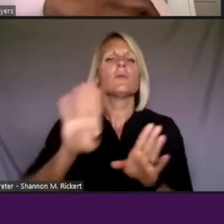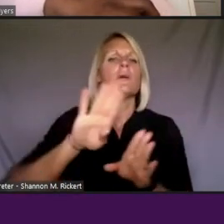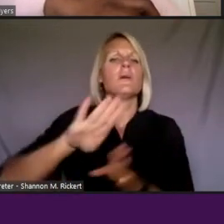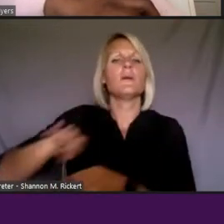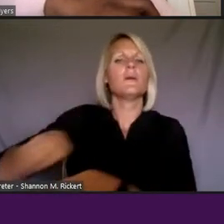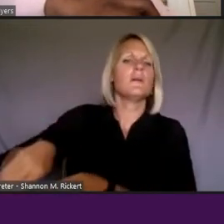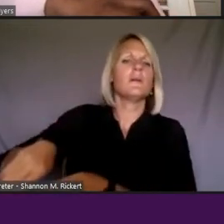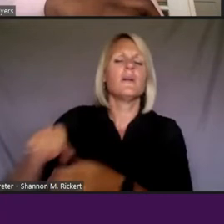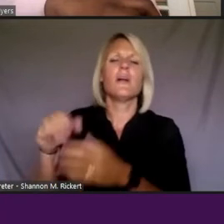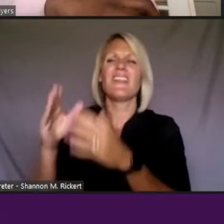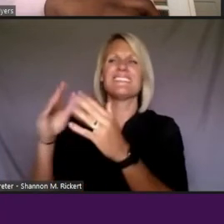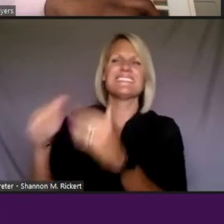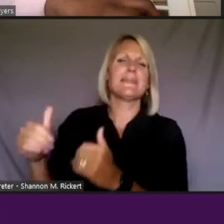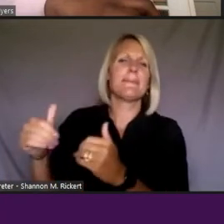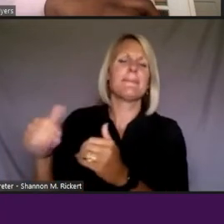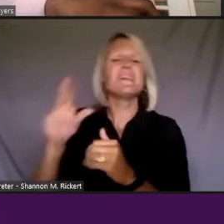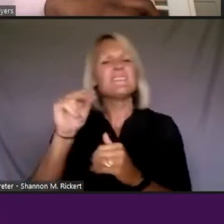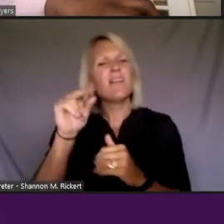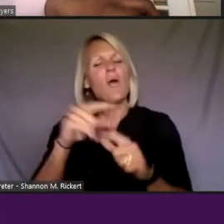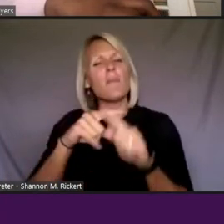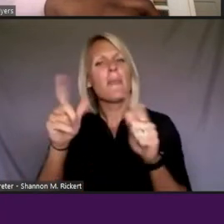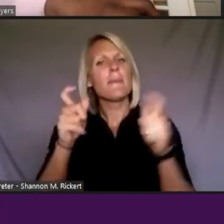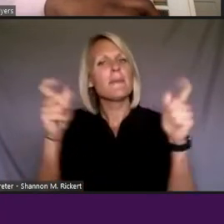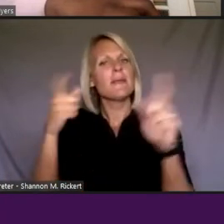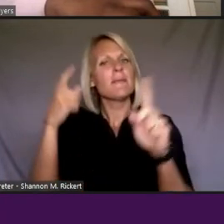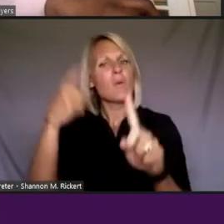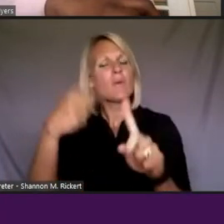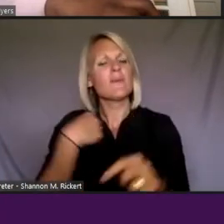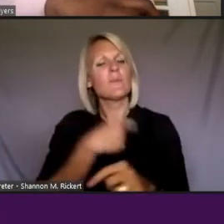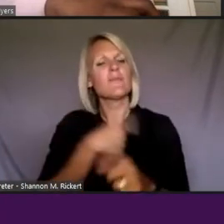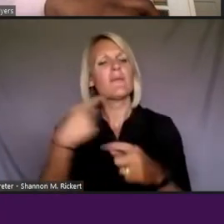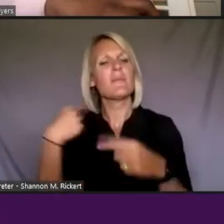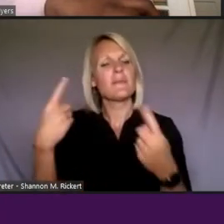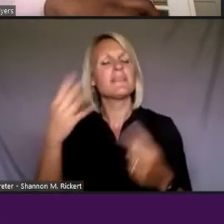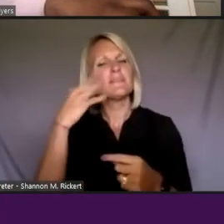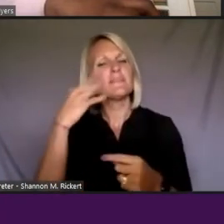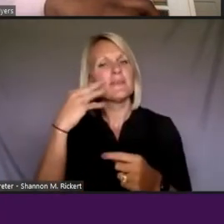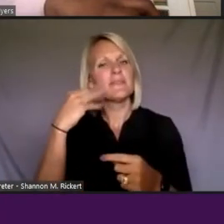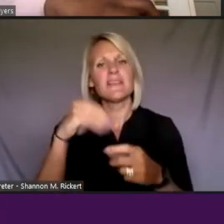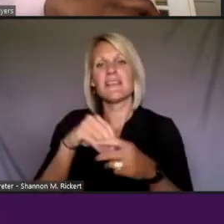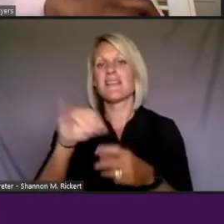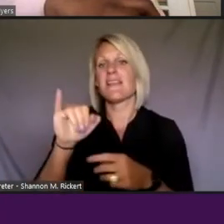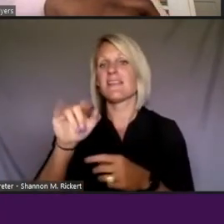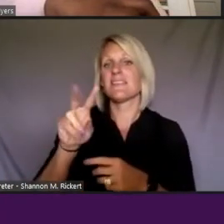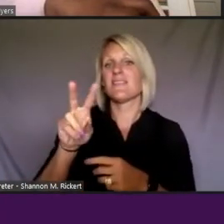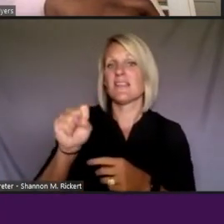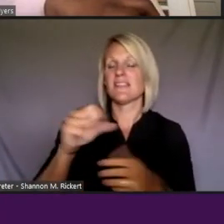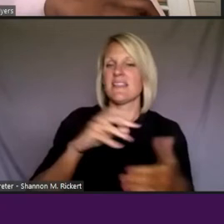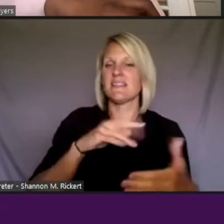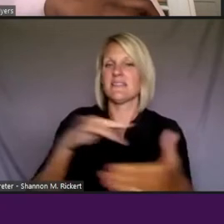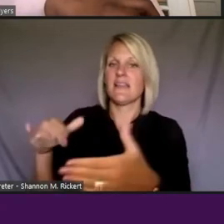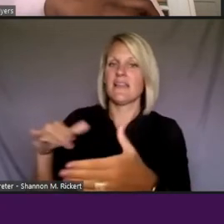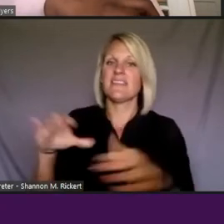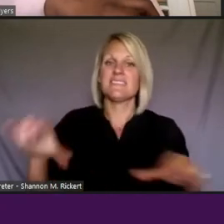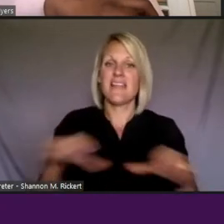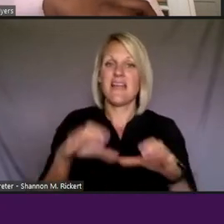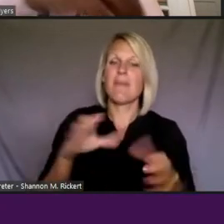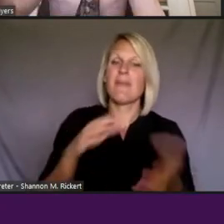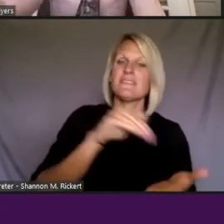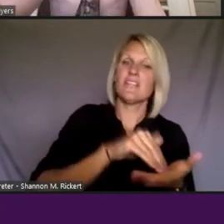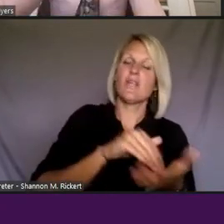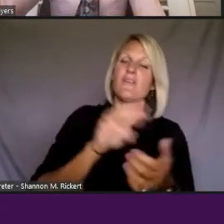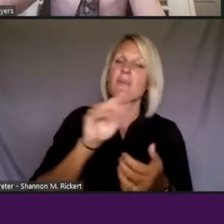the system is at. But the bigger point that we've been experiencing at ITVS through the study done by the Center for Media and Social Impact